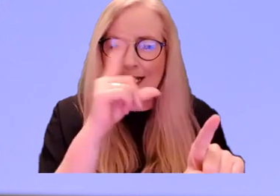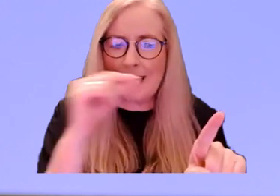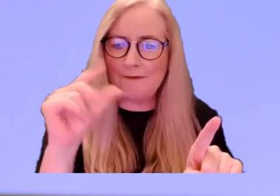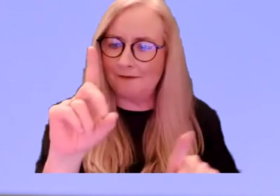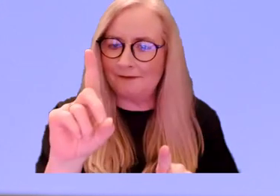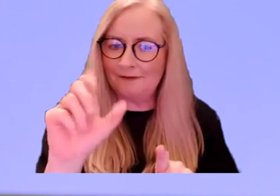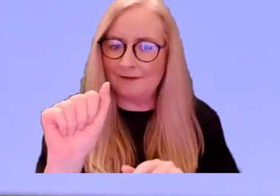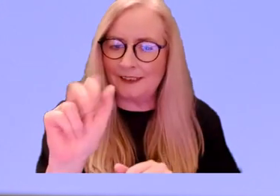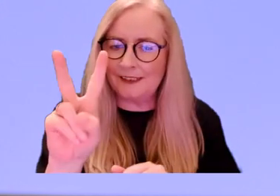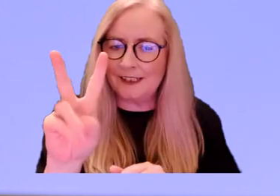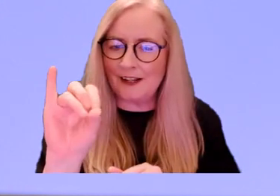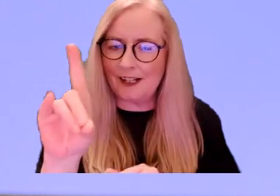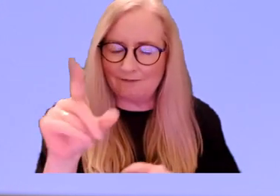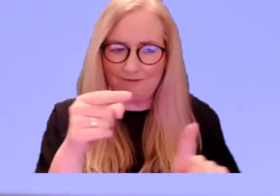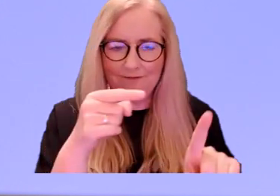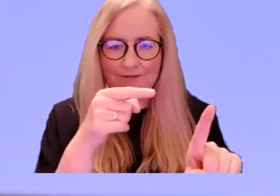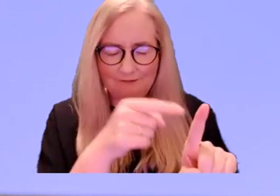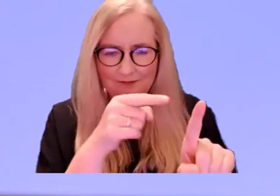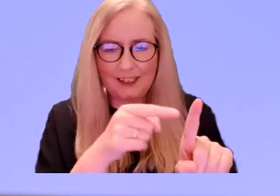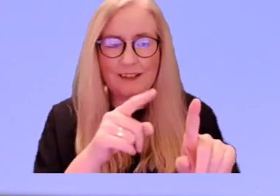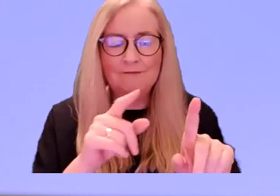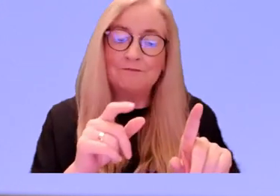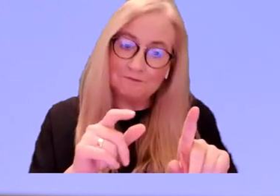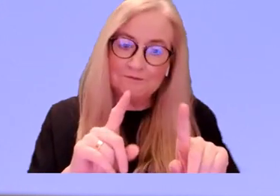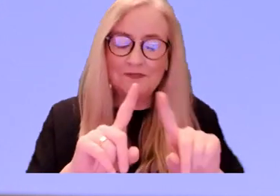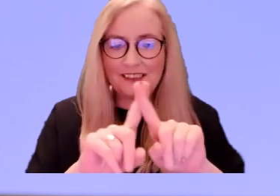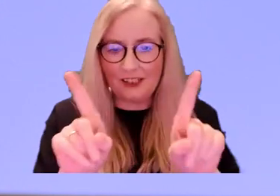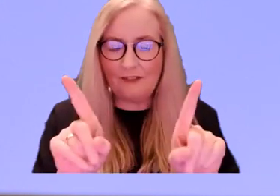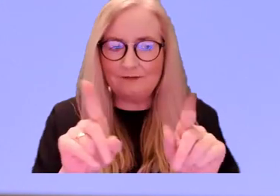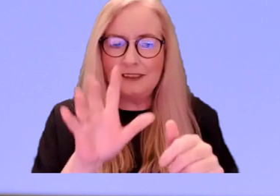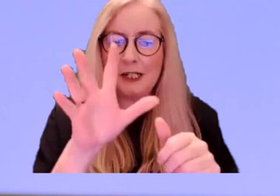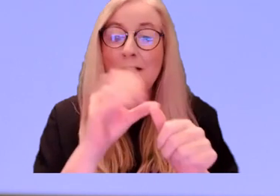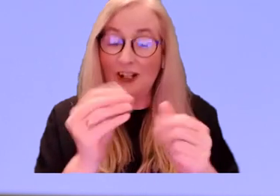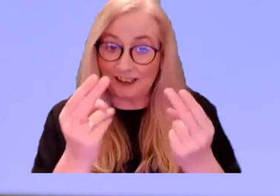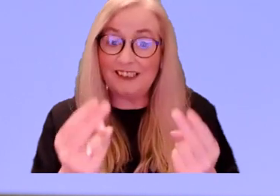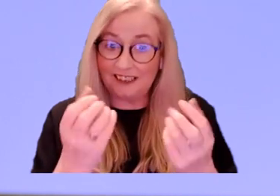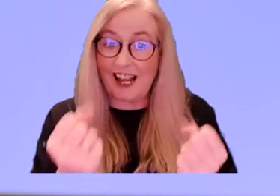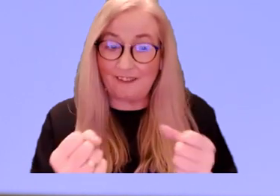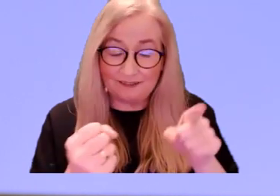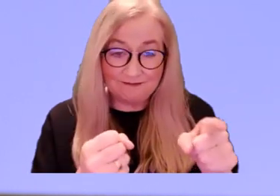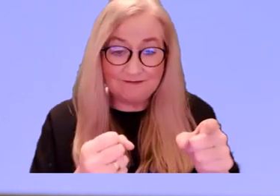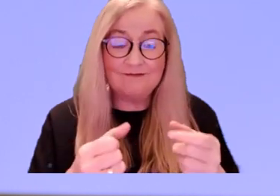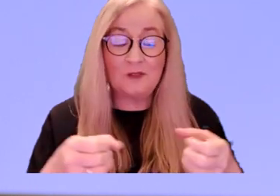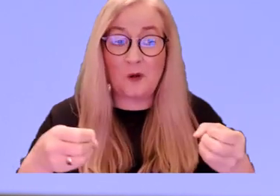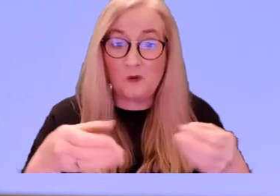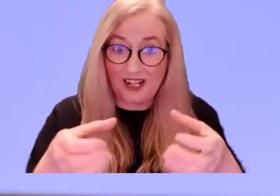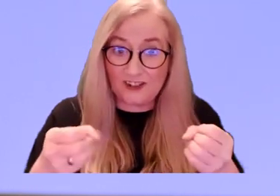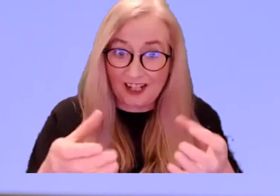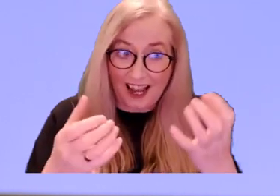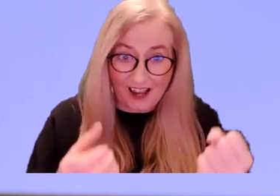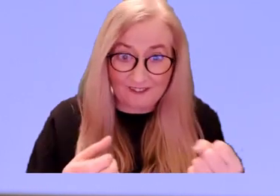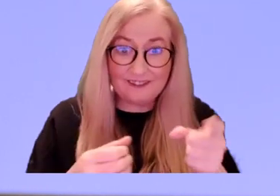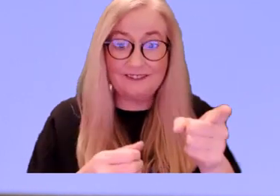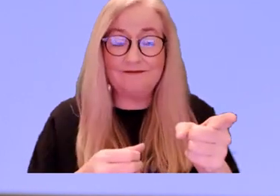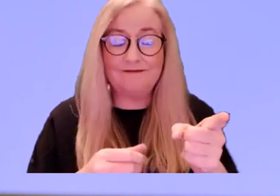His name was David. David was different. He was special needs. He was in a wheelchair.